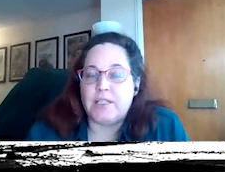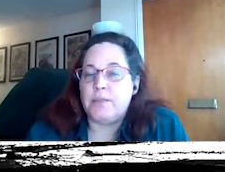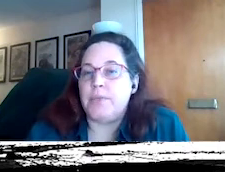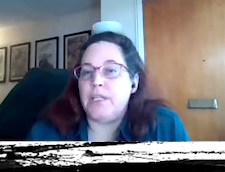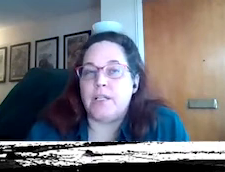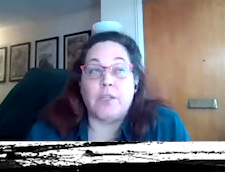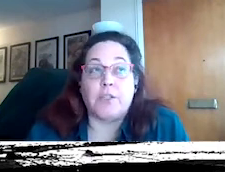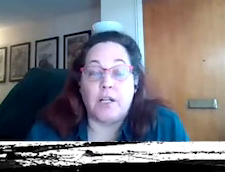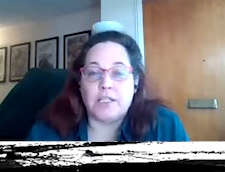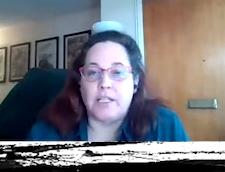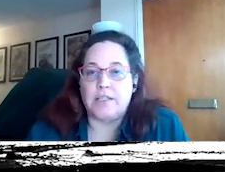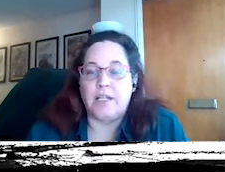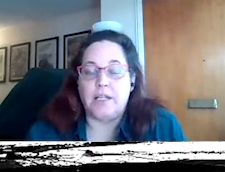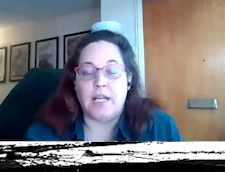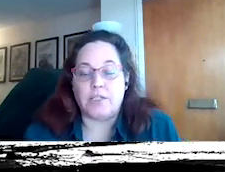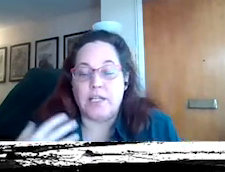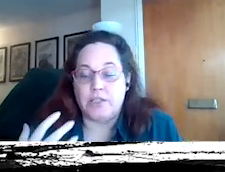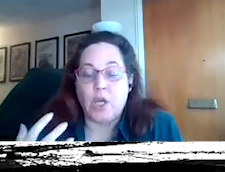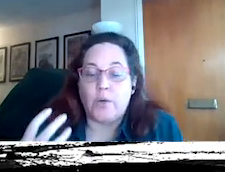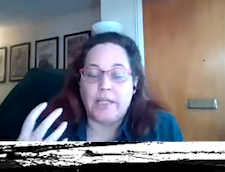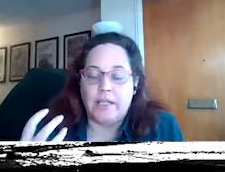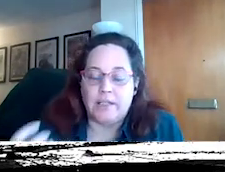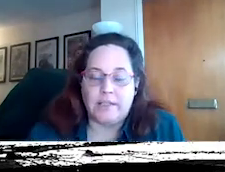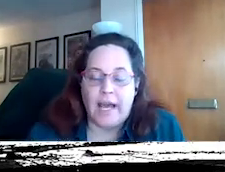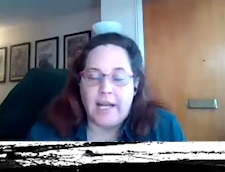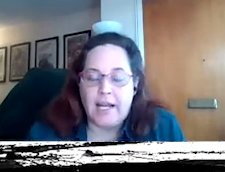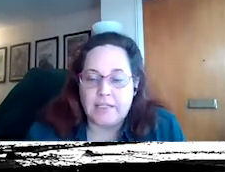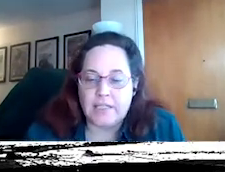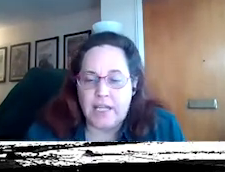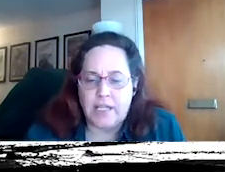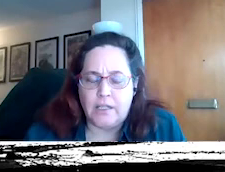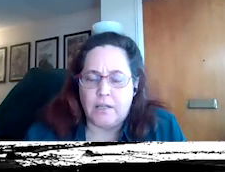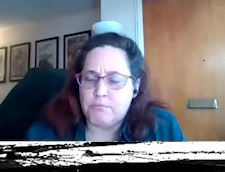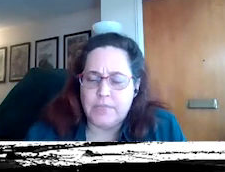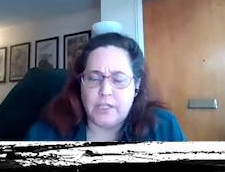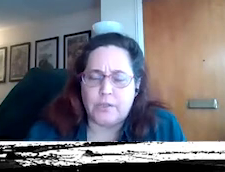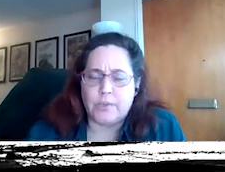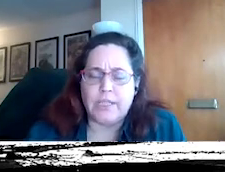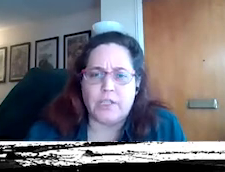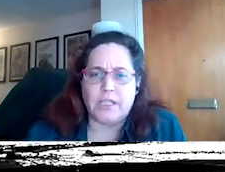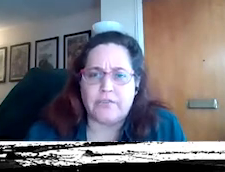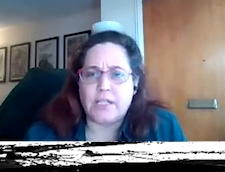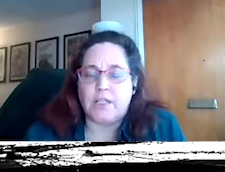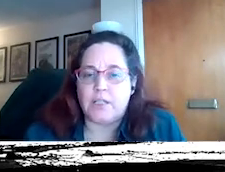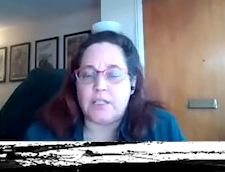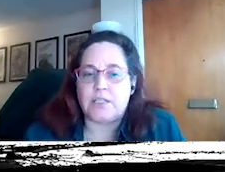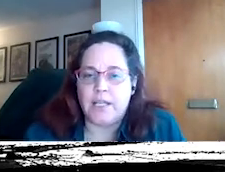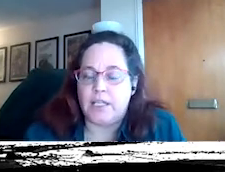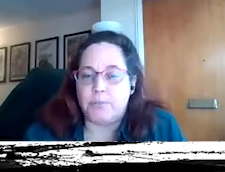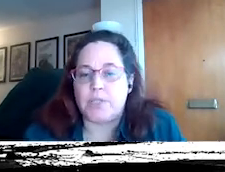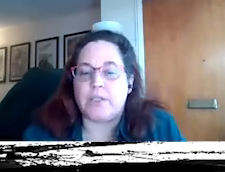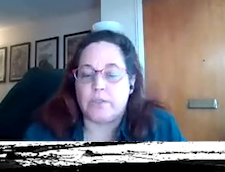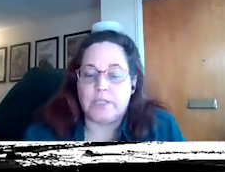journalism and other content as as you go and and that has a you know a really chilling effect on